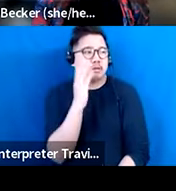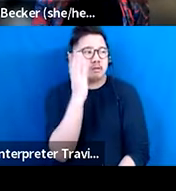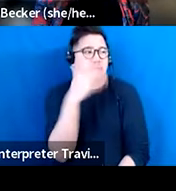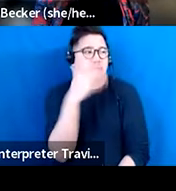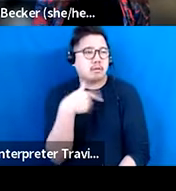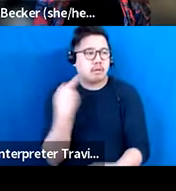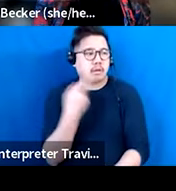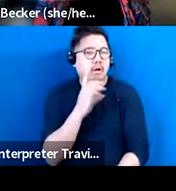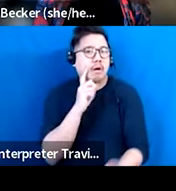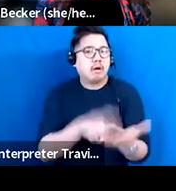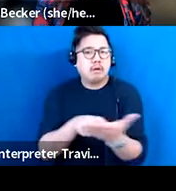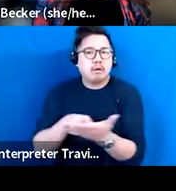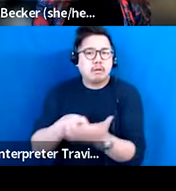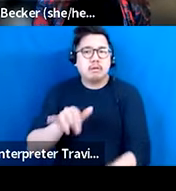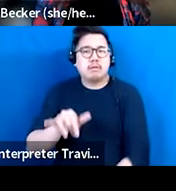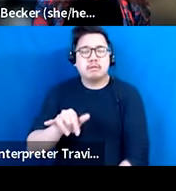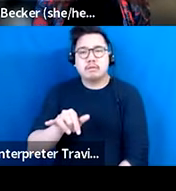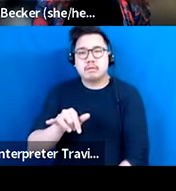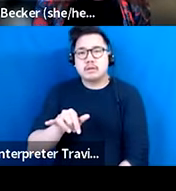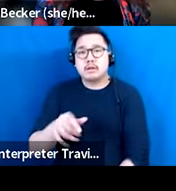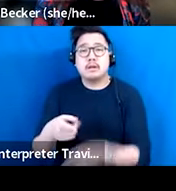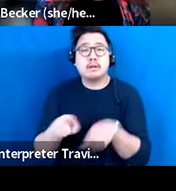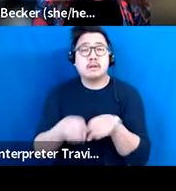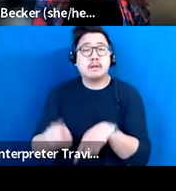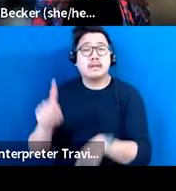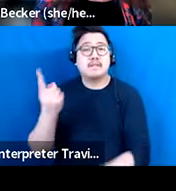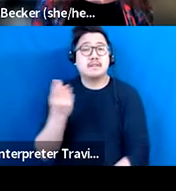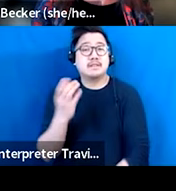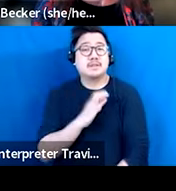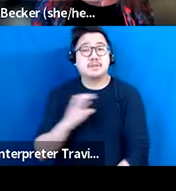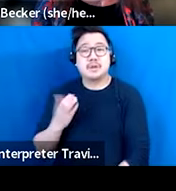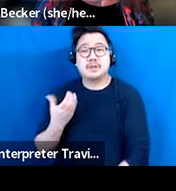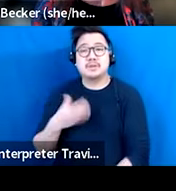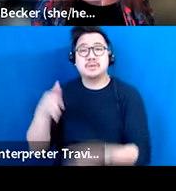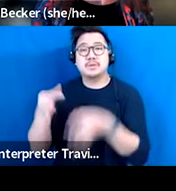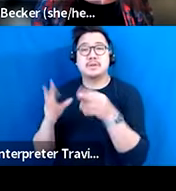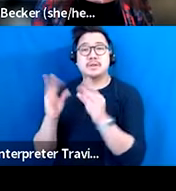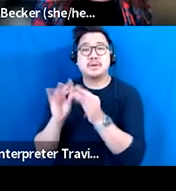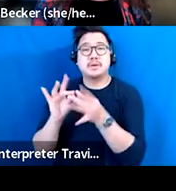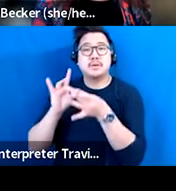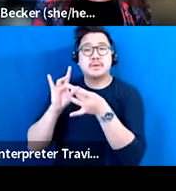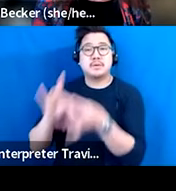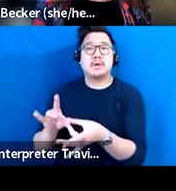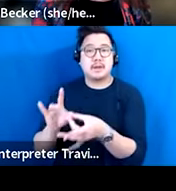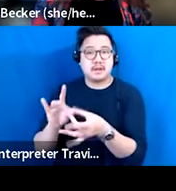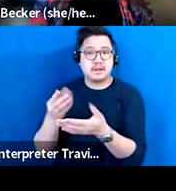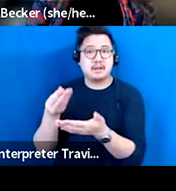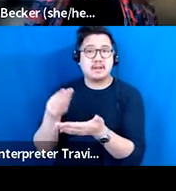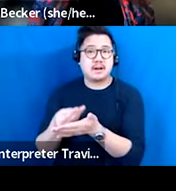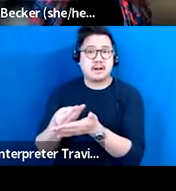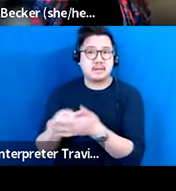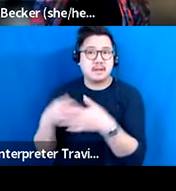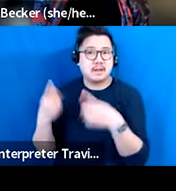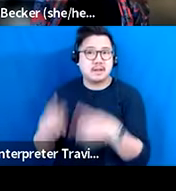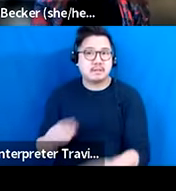what's believed to be the first ever congressional hearing on the creative economy happened recently. So